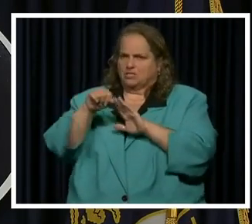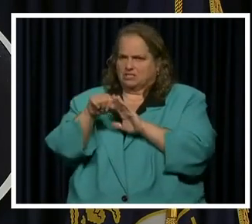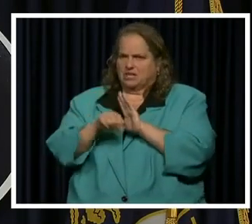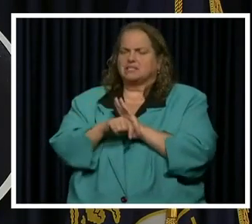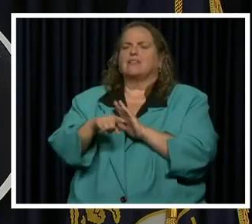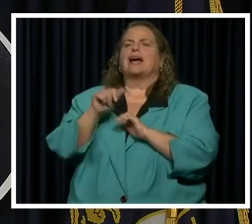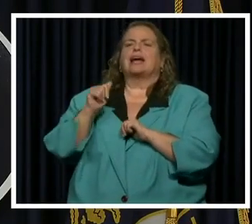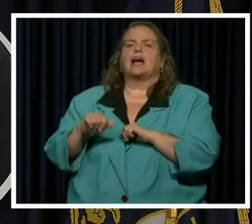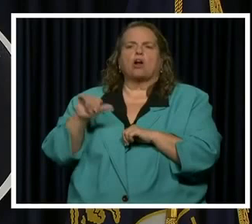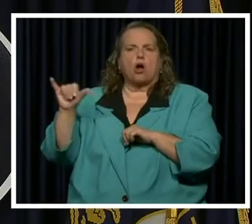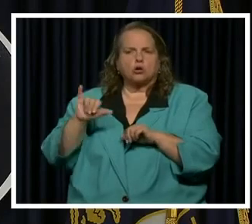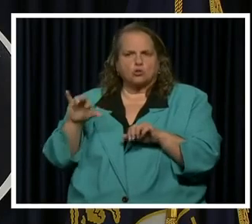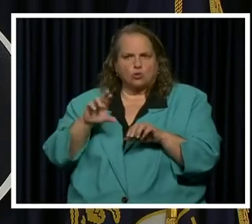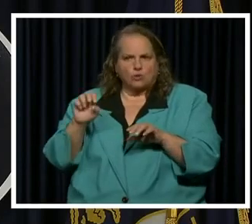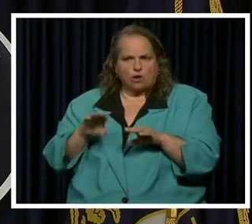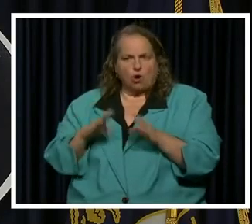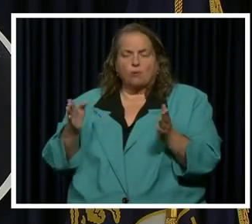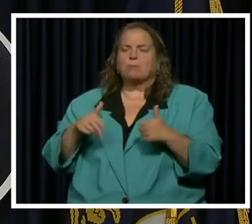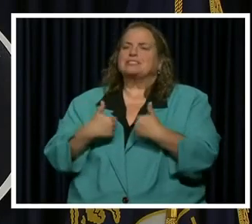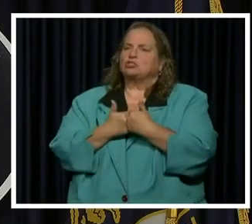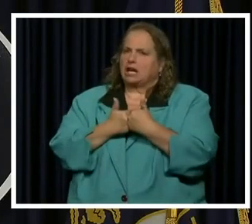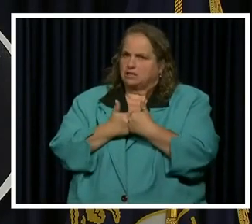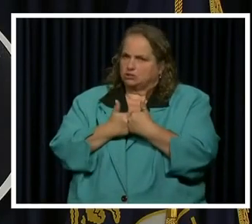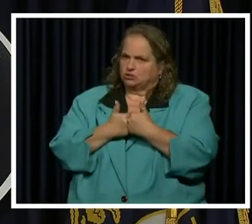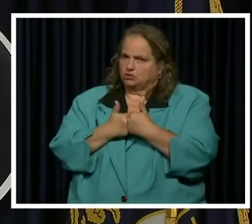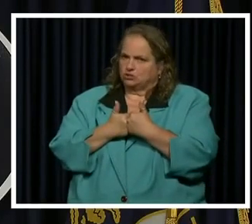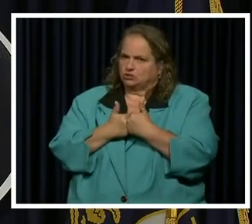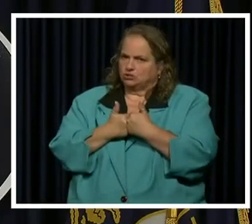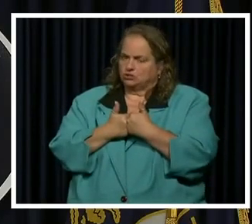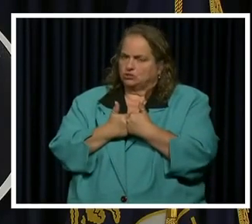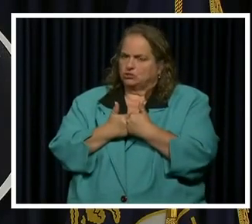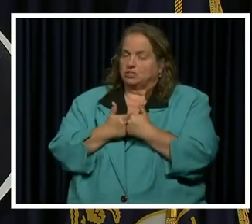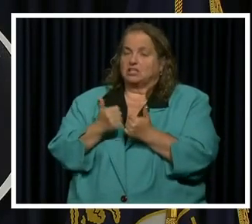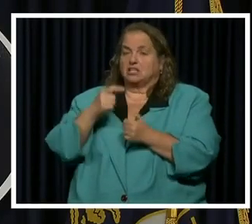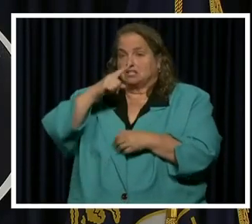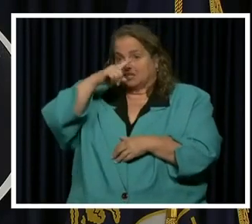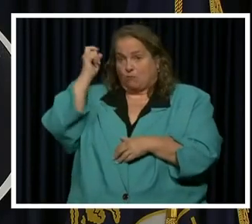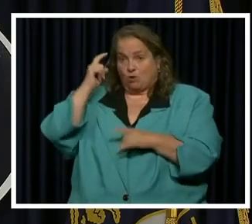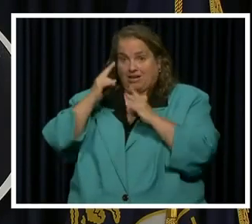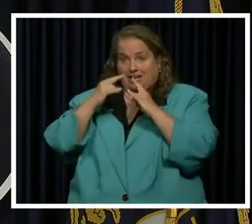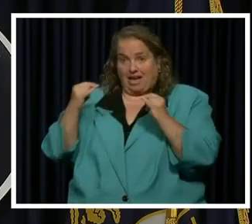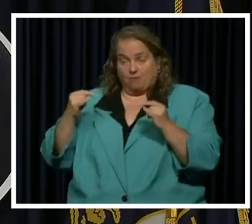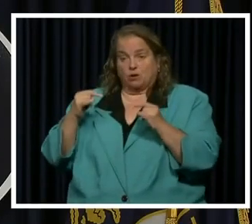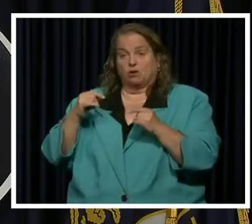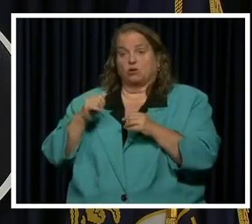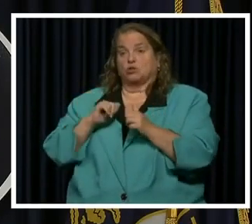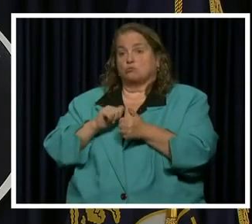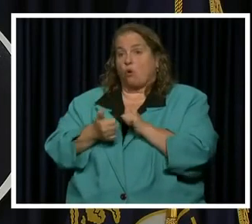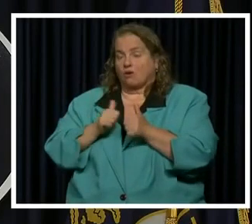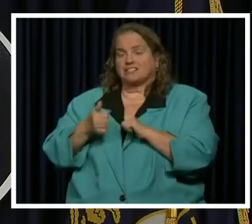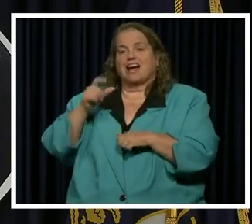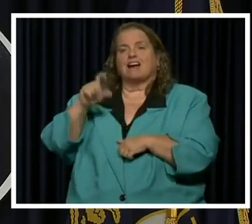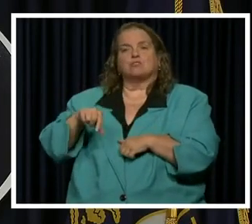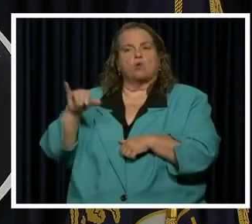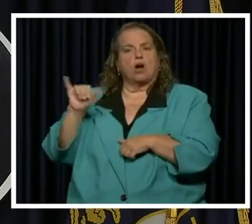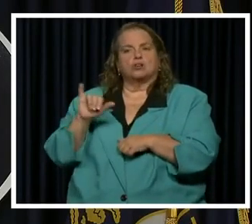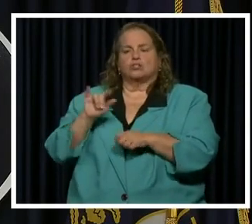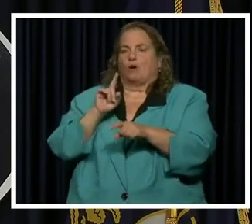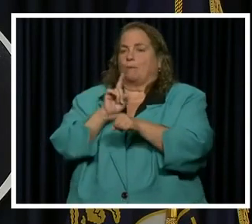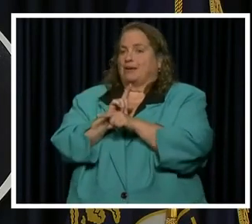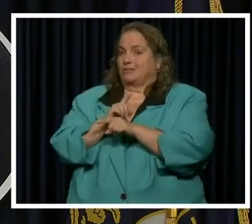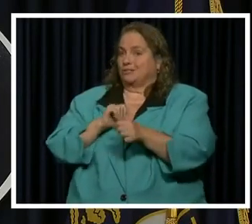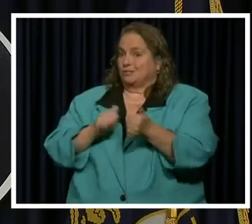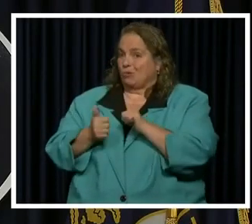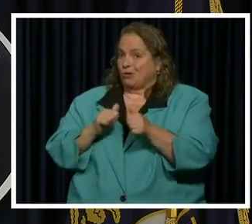they can also reopen. It's going to be a challenge in some instances. Now summer camps that involve sports will also have to meet the sports